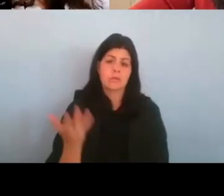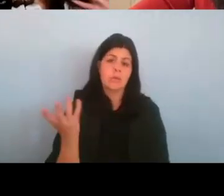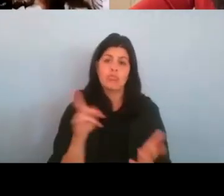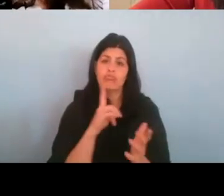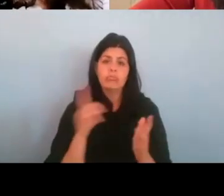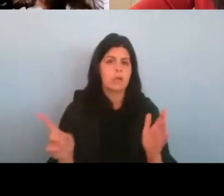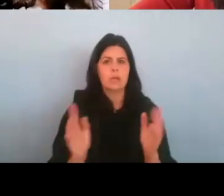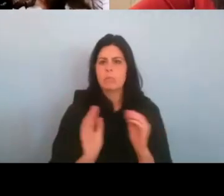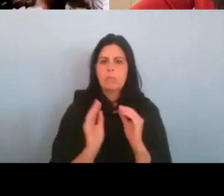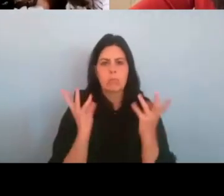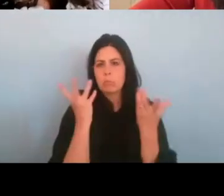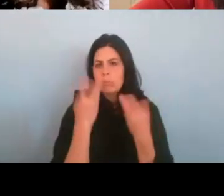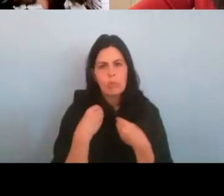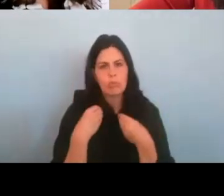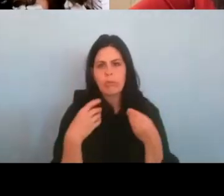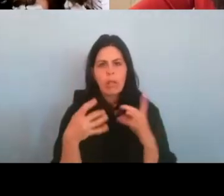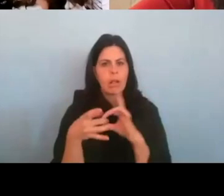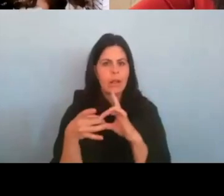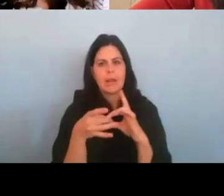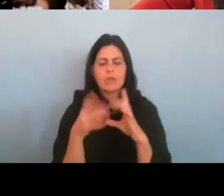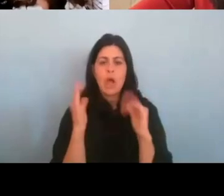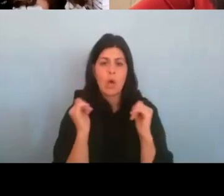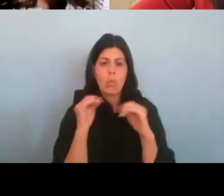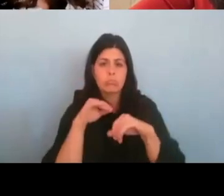beautifully. And I hope people feel that and see it.